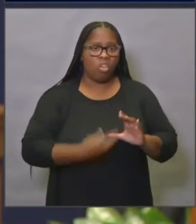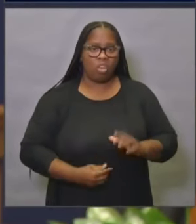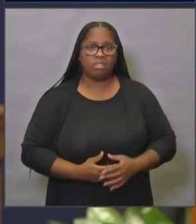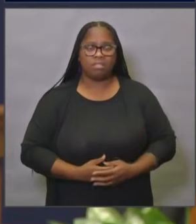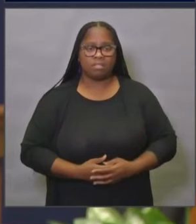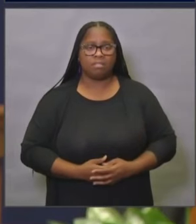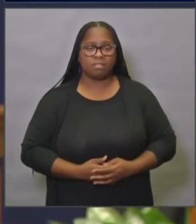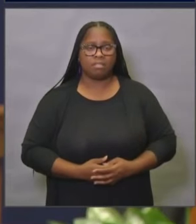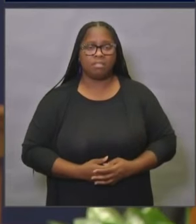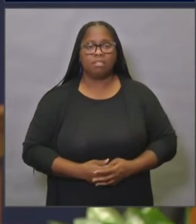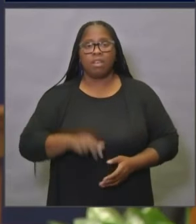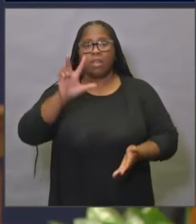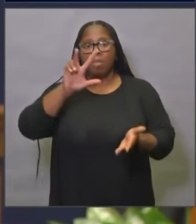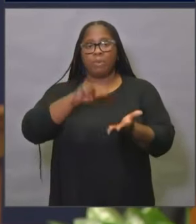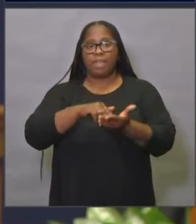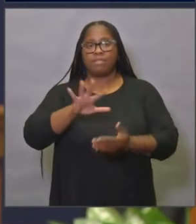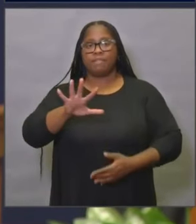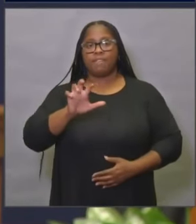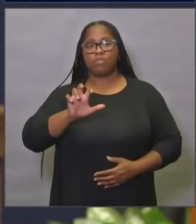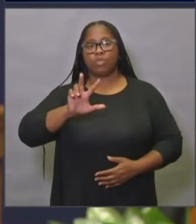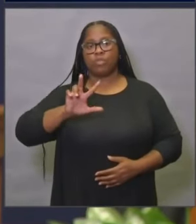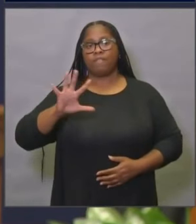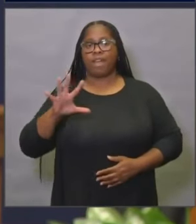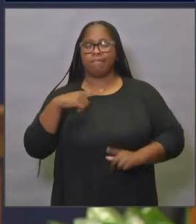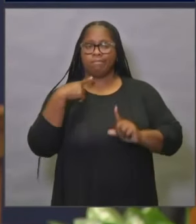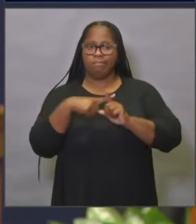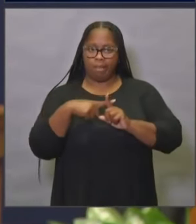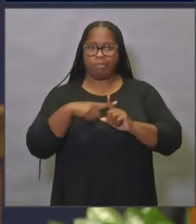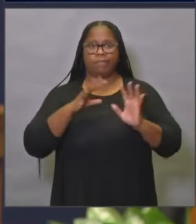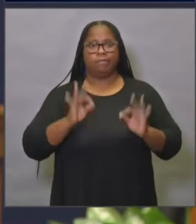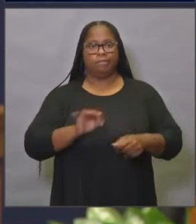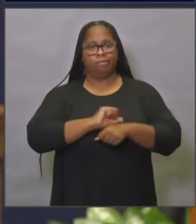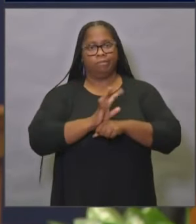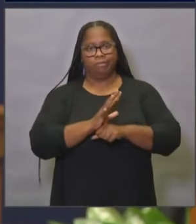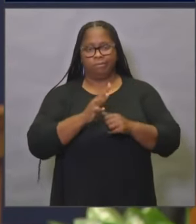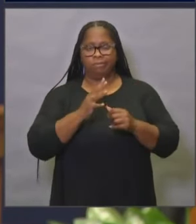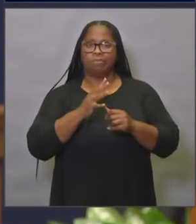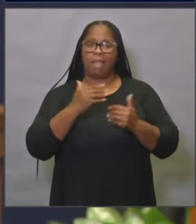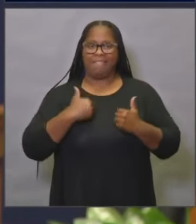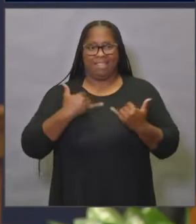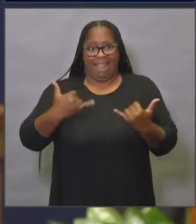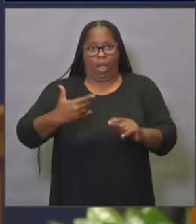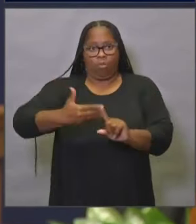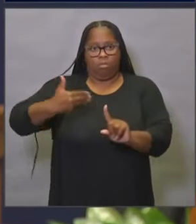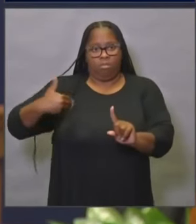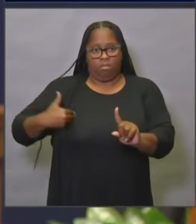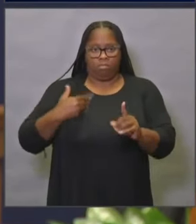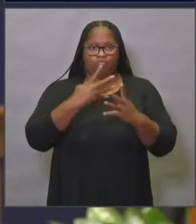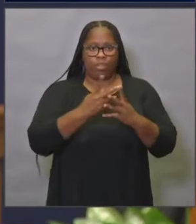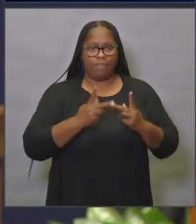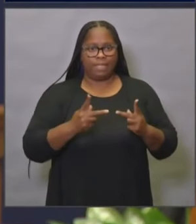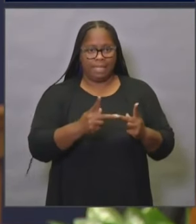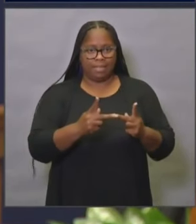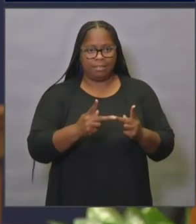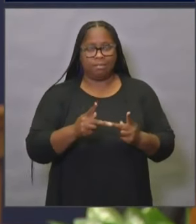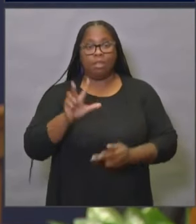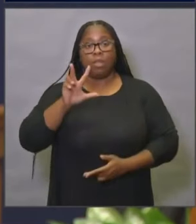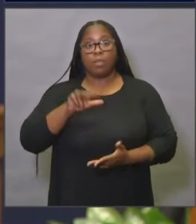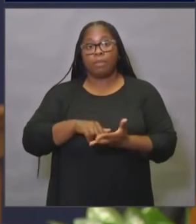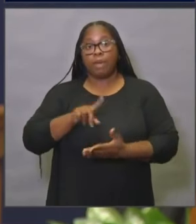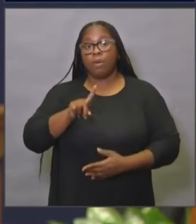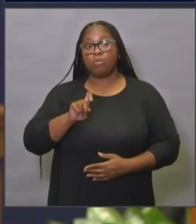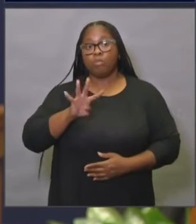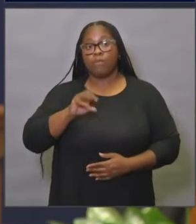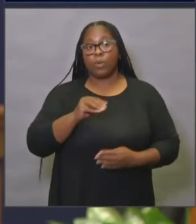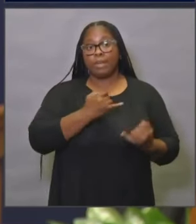reporting 3,535 confirmed cases at some point in jail facilities, 3,140 among people